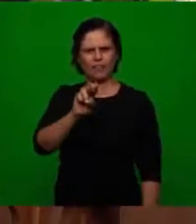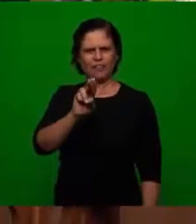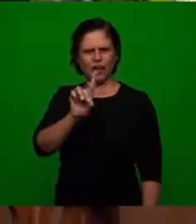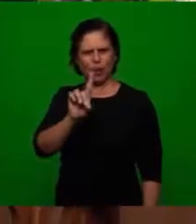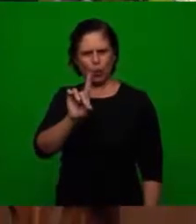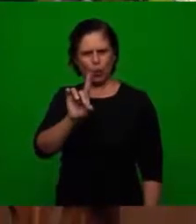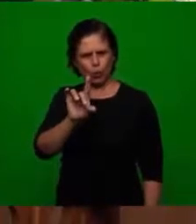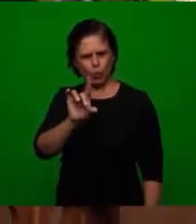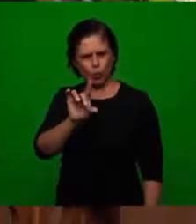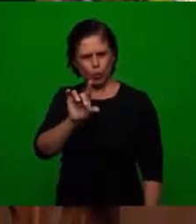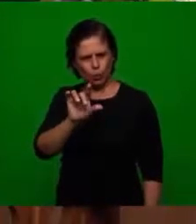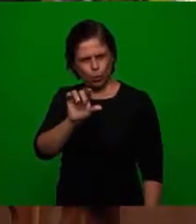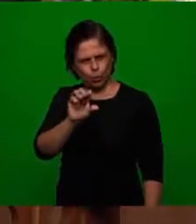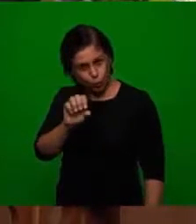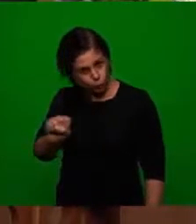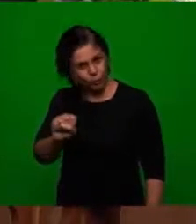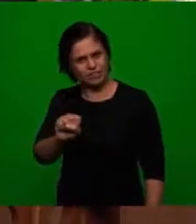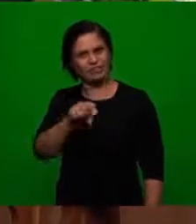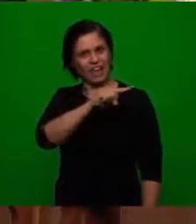feudalistic